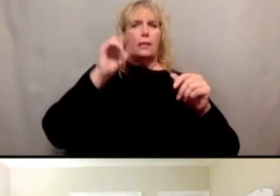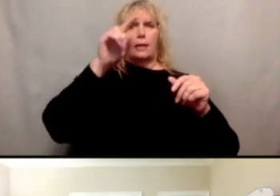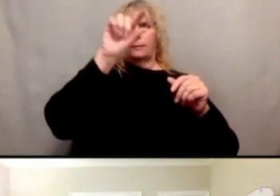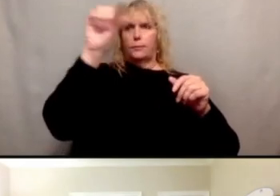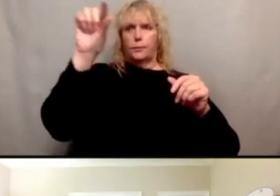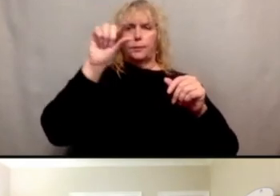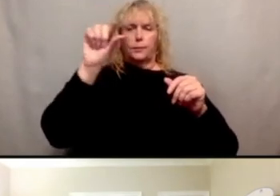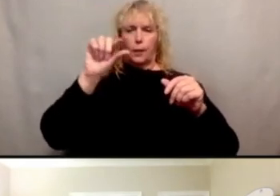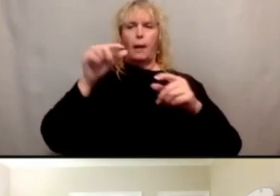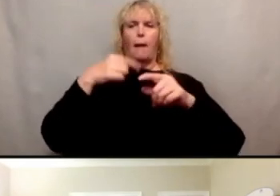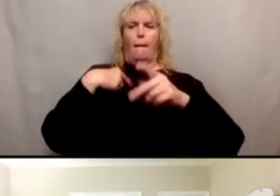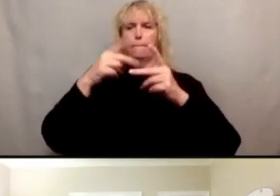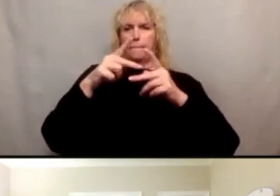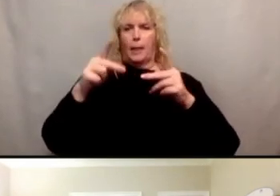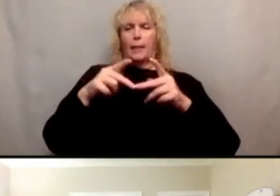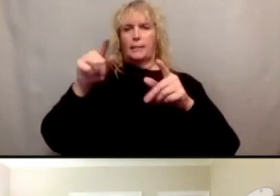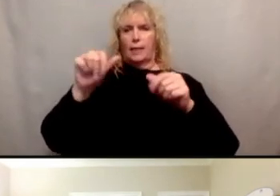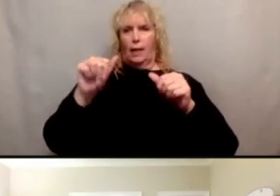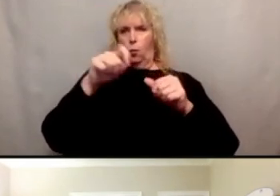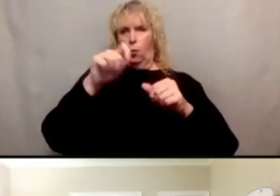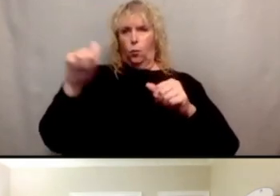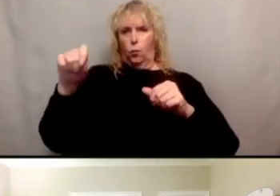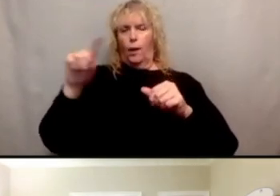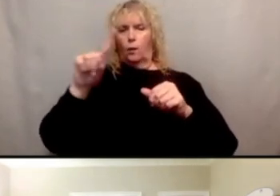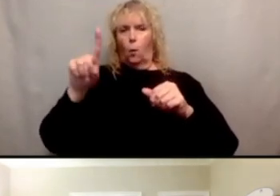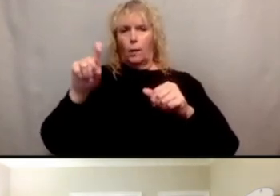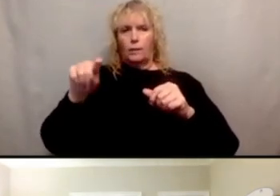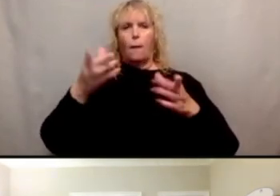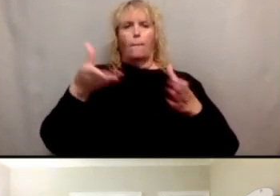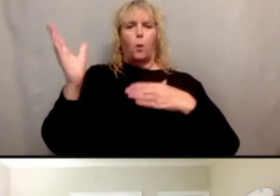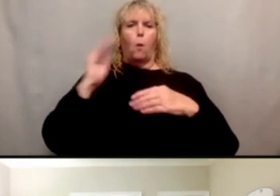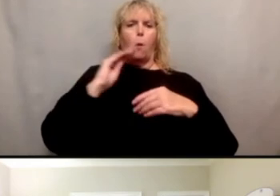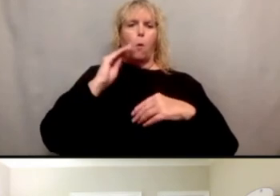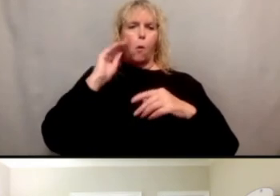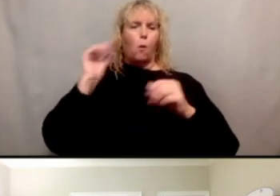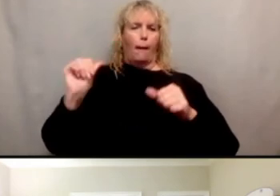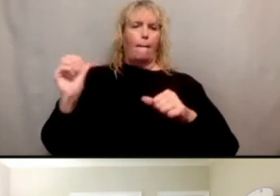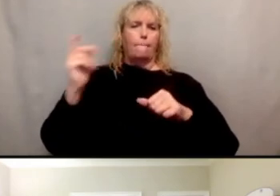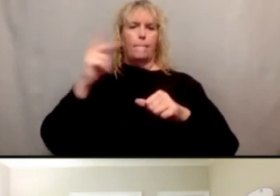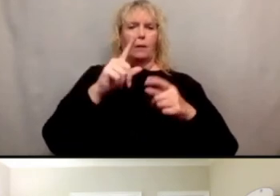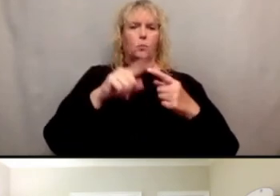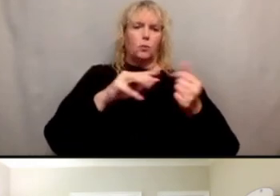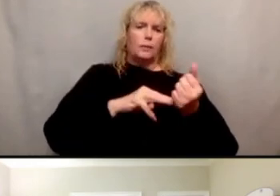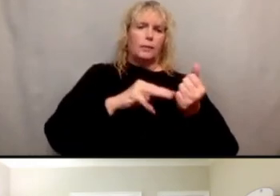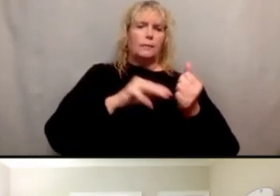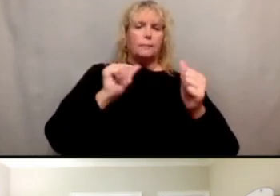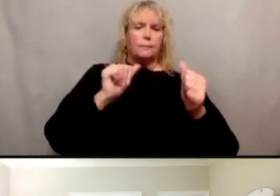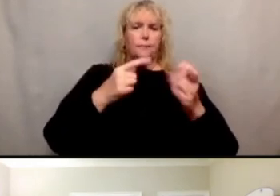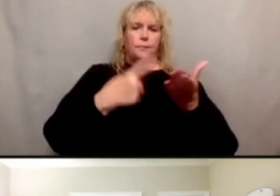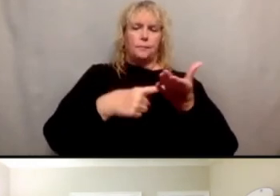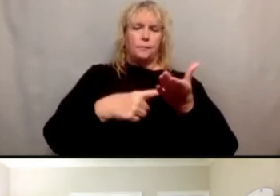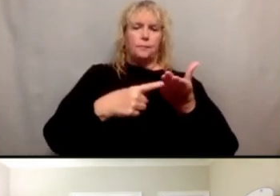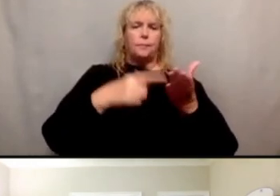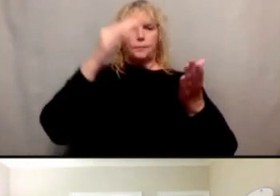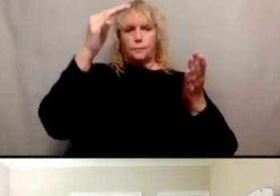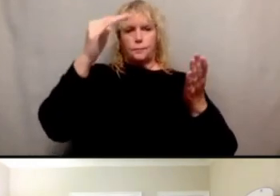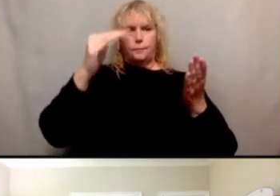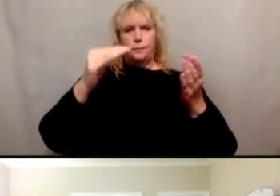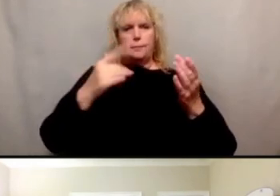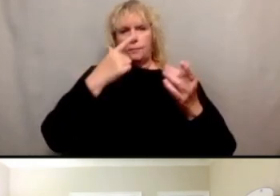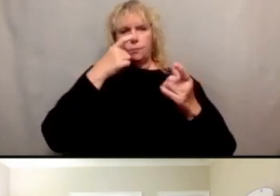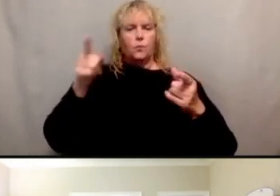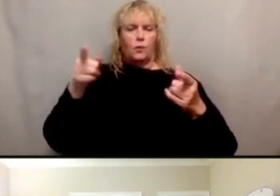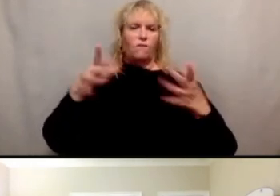potential participants to write down questions. If they bring that home, then they can go back to their doctor and talk through that. So sometimes that's already kind of built in.